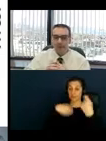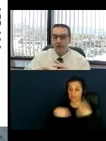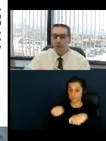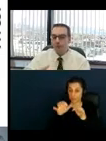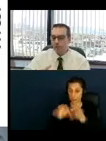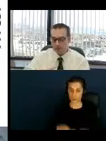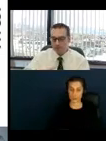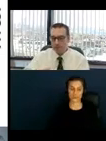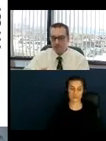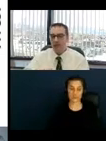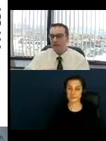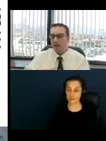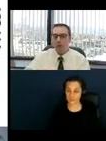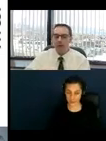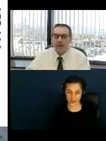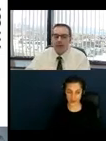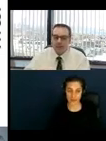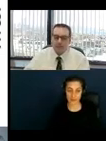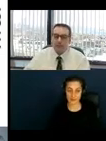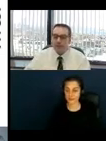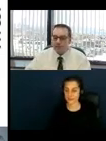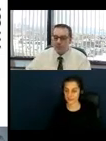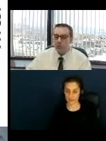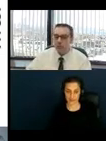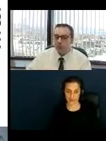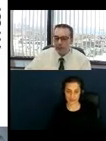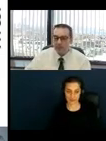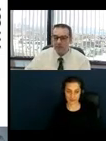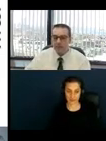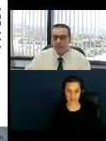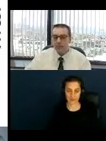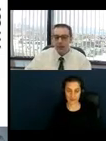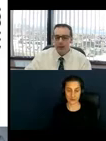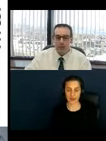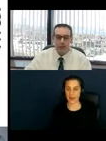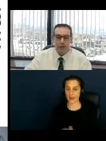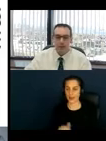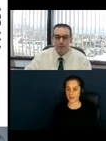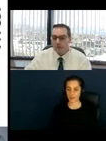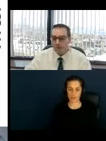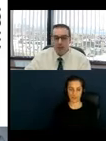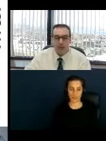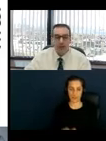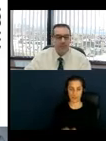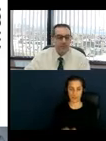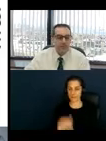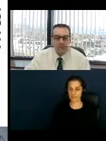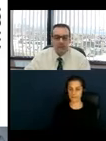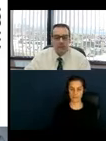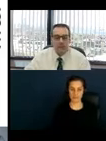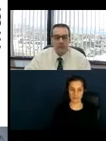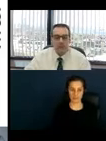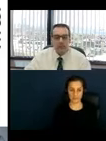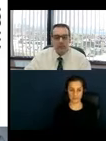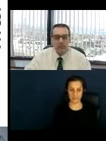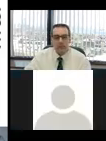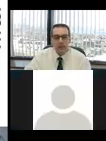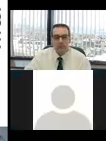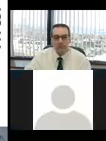If there are, so let me start into that. If there are waiting areas or benches or queue lines, those areas must be on an accessible route.